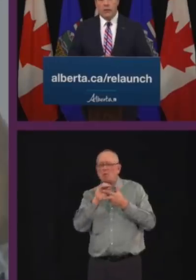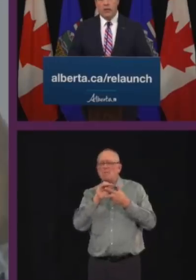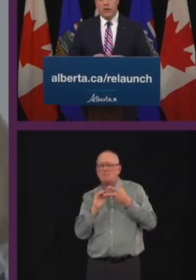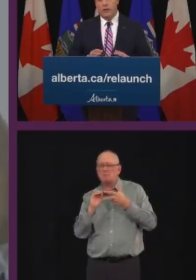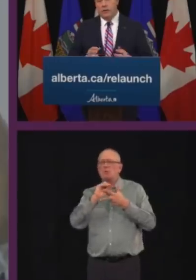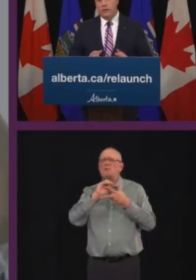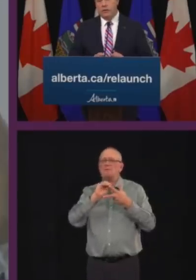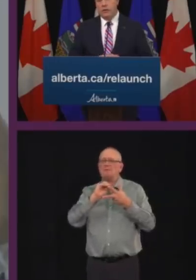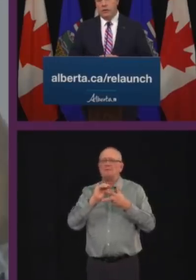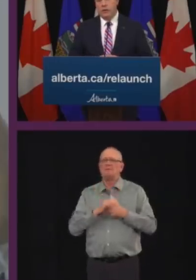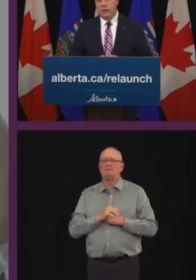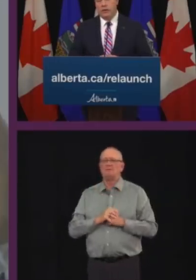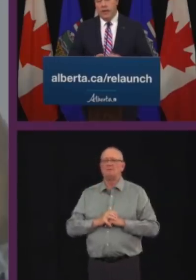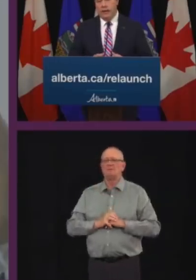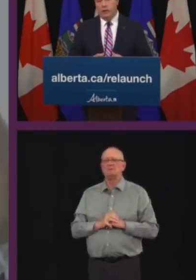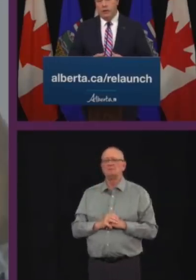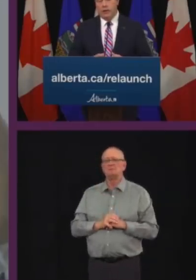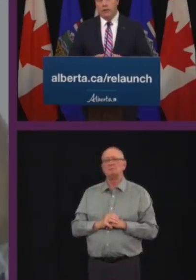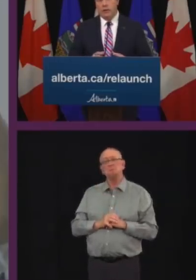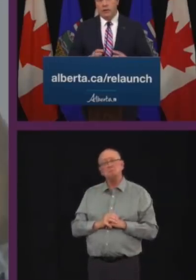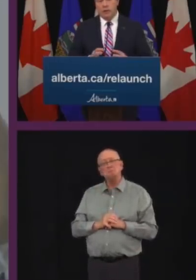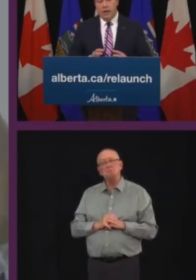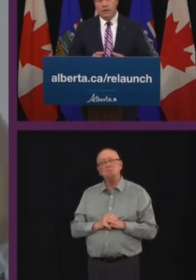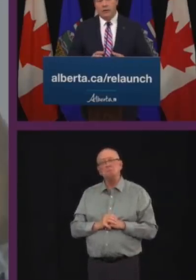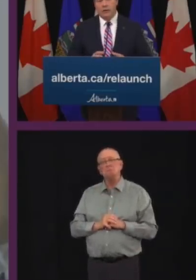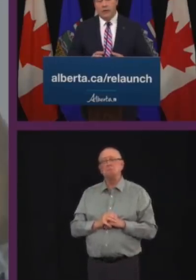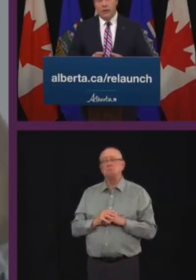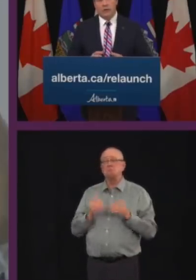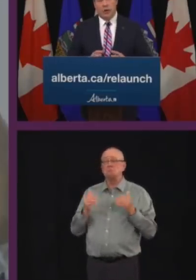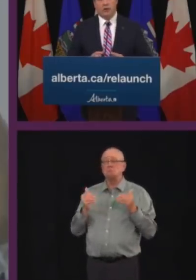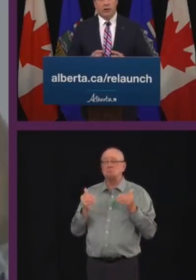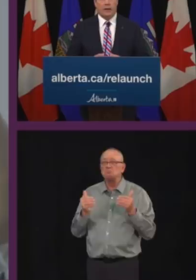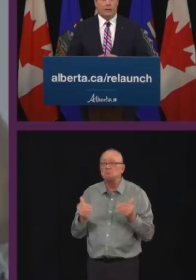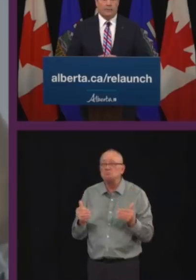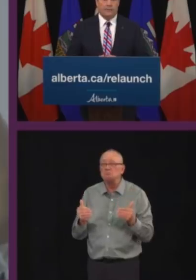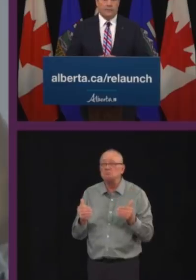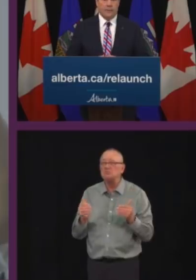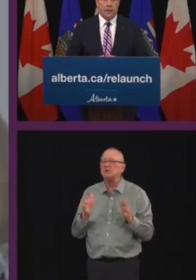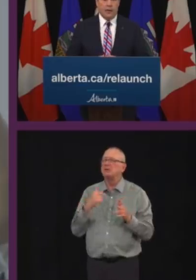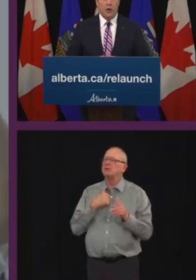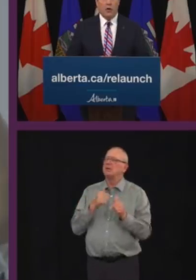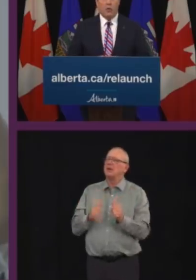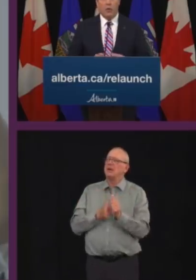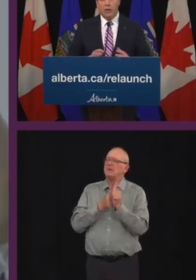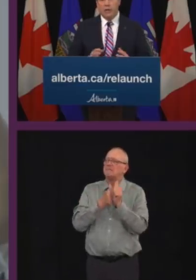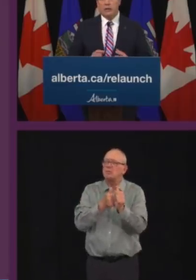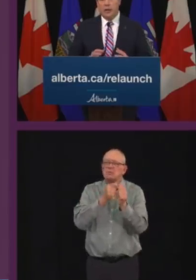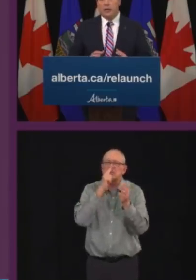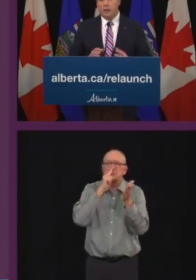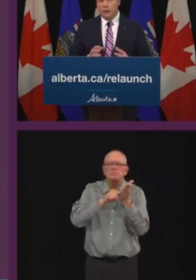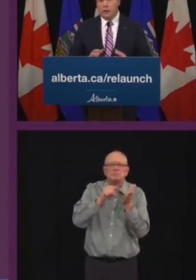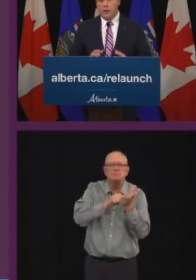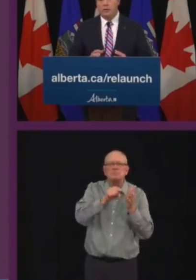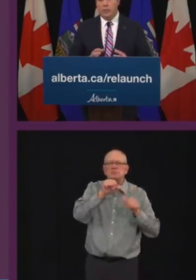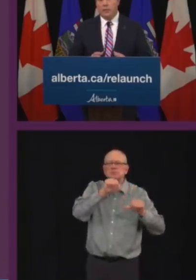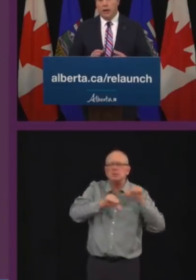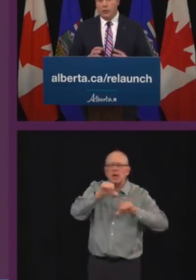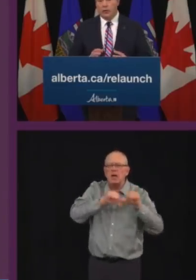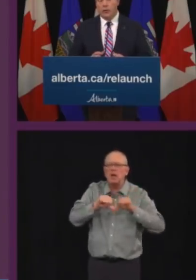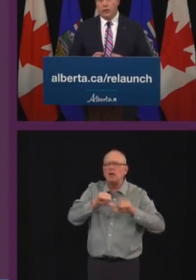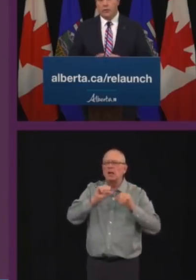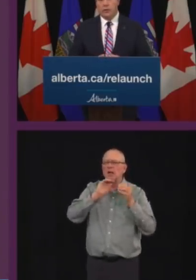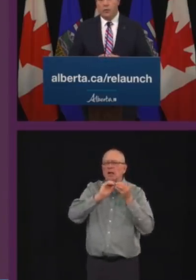This decision is anchored in science and solid data. We needed to hit three